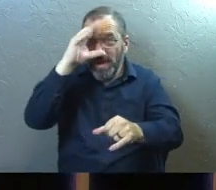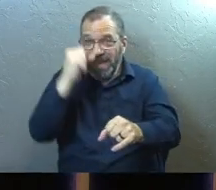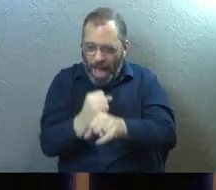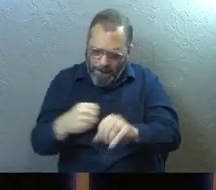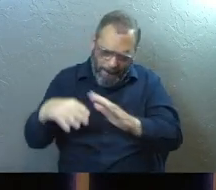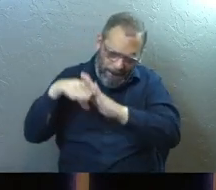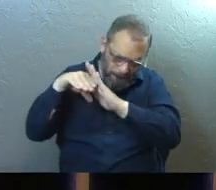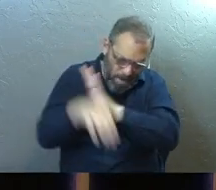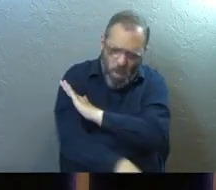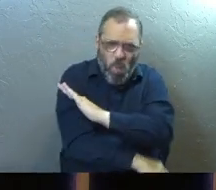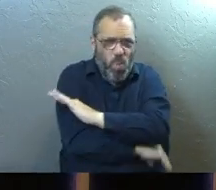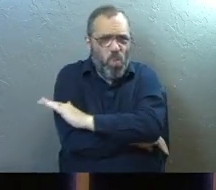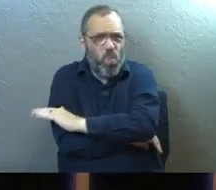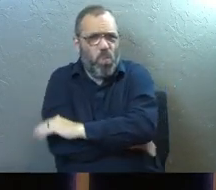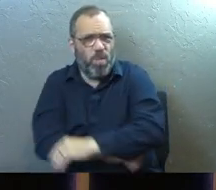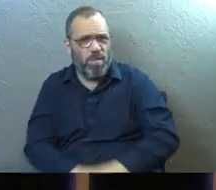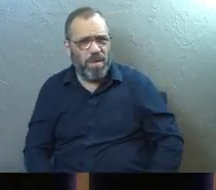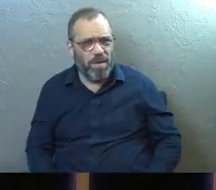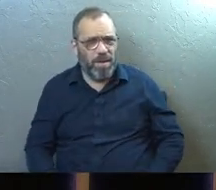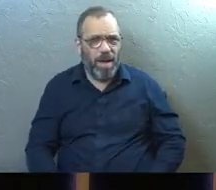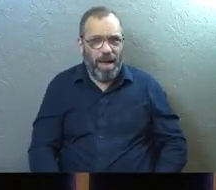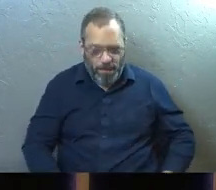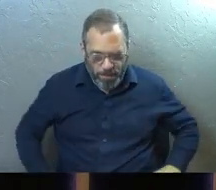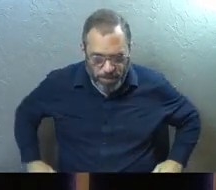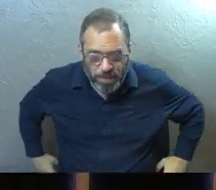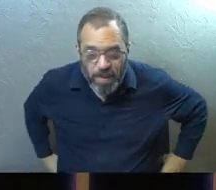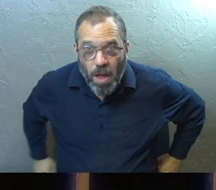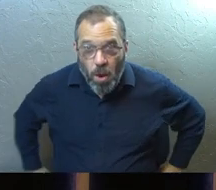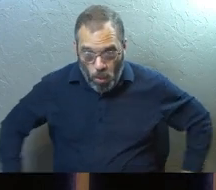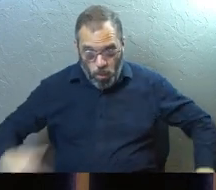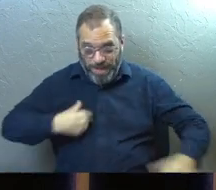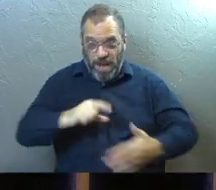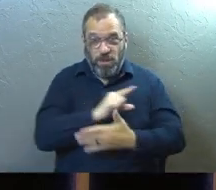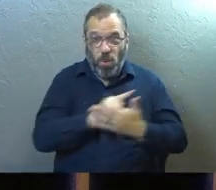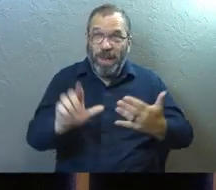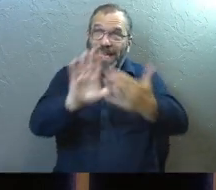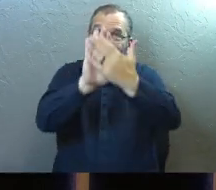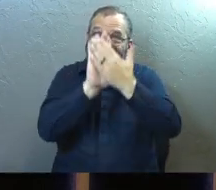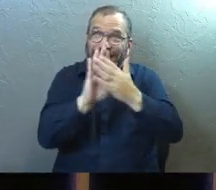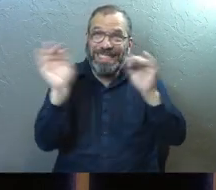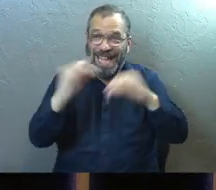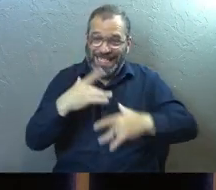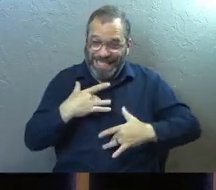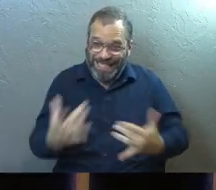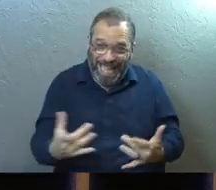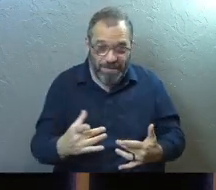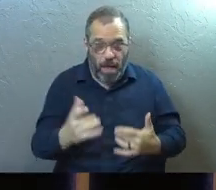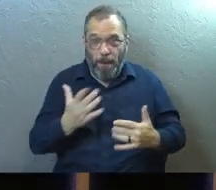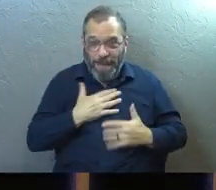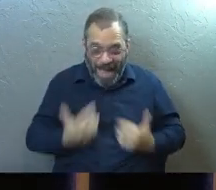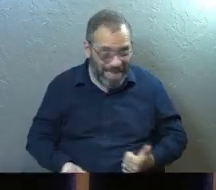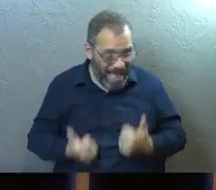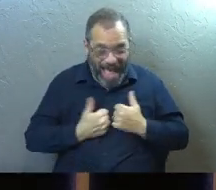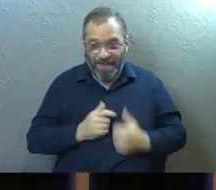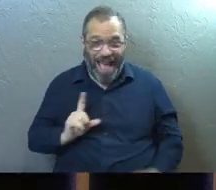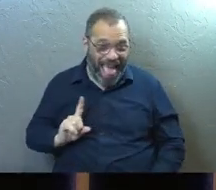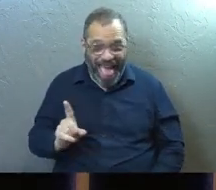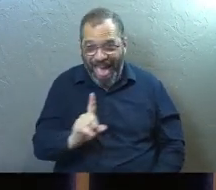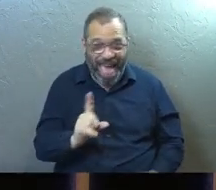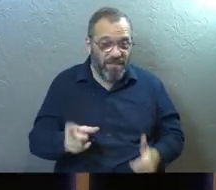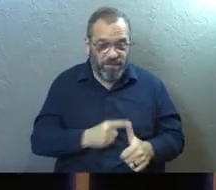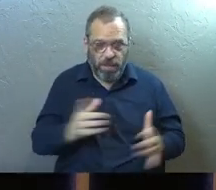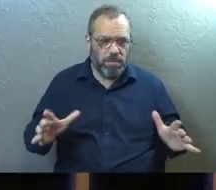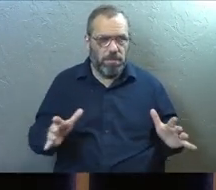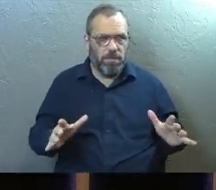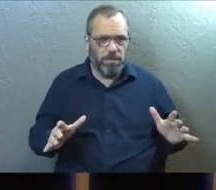is lost. When I have a week and I'm not walking with Jesus and not sensitive to him and going my own way, the very